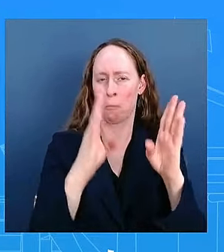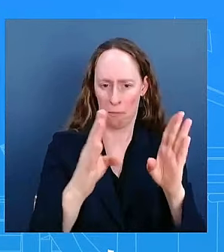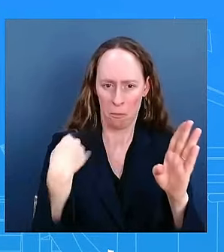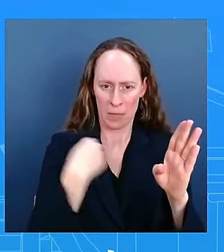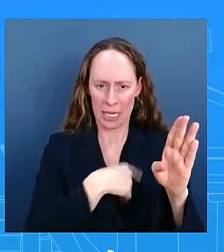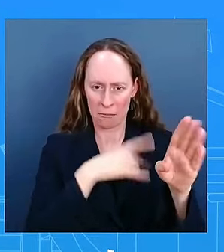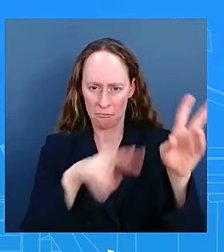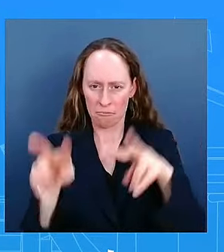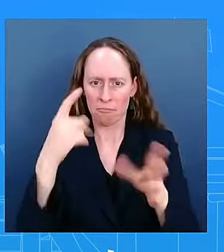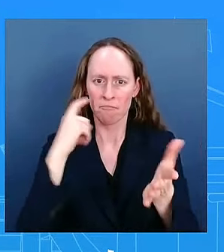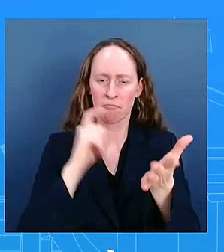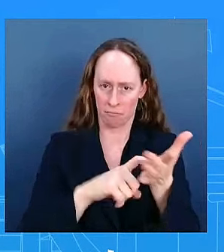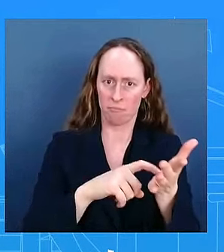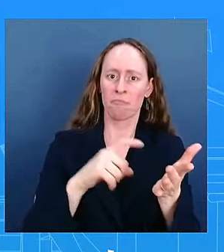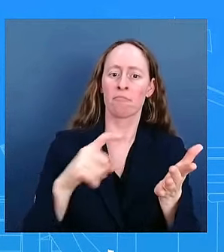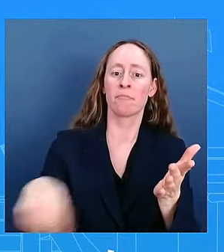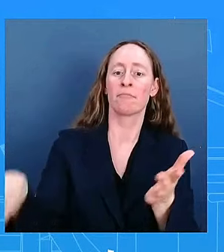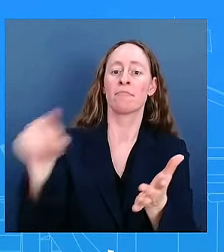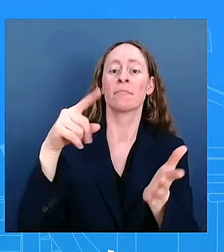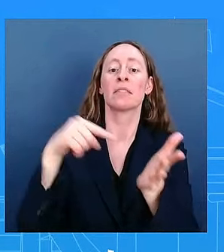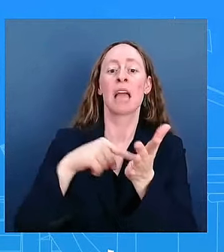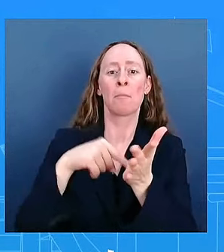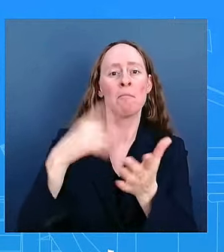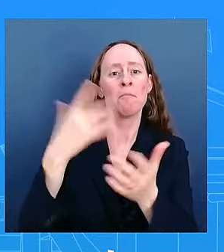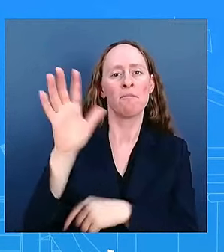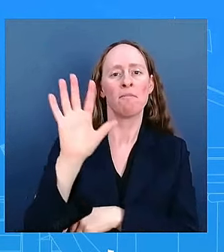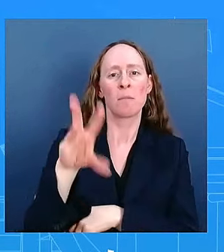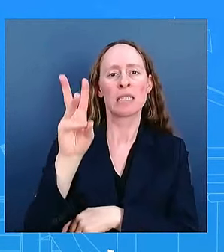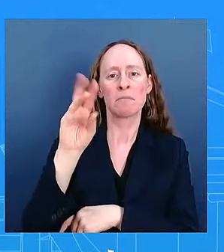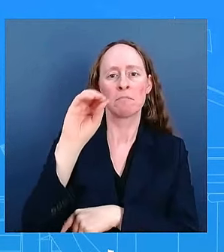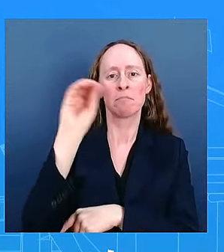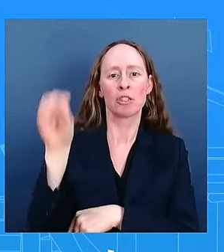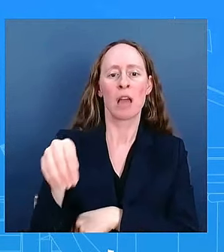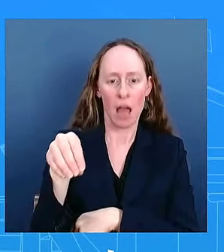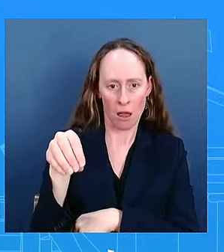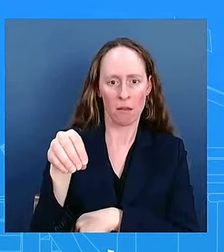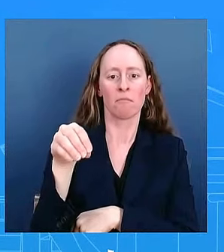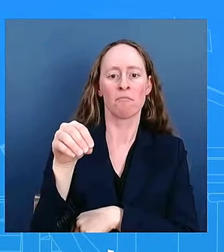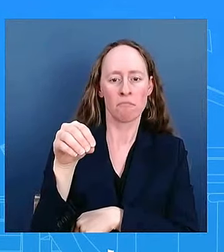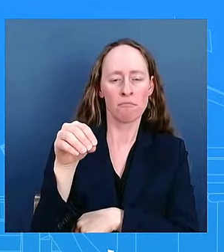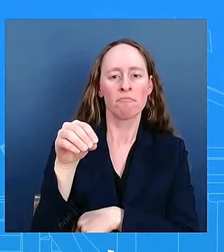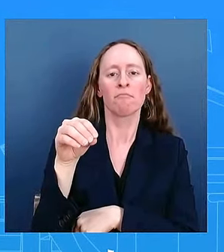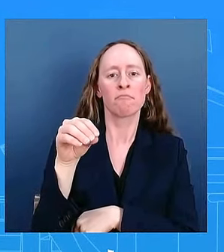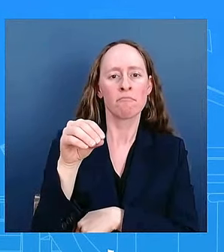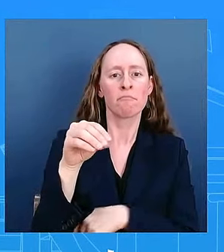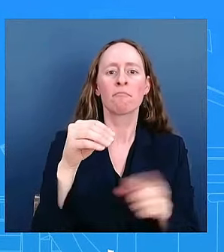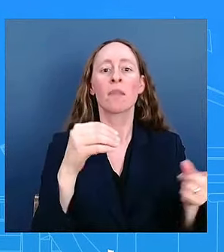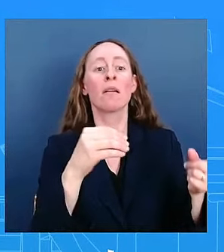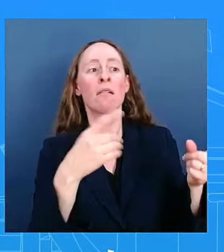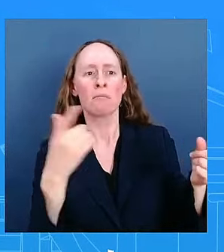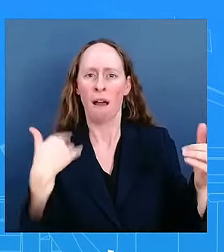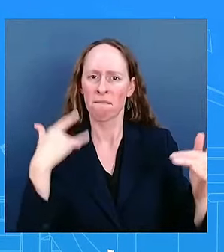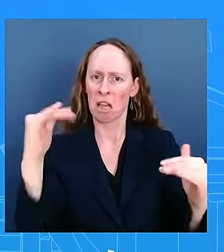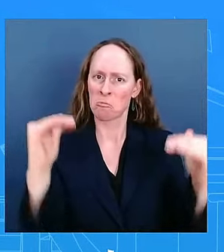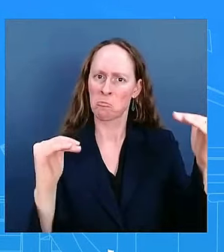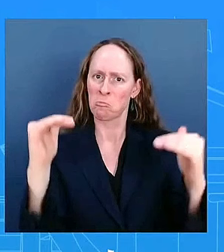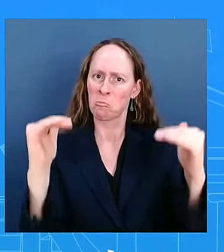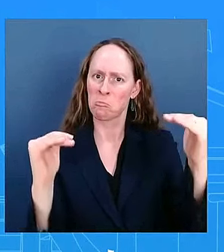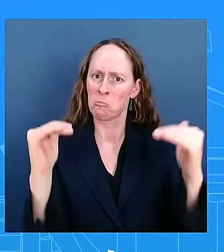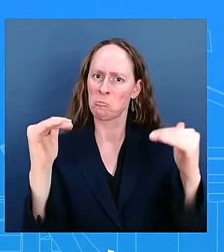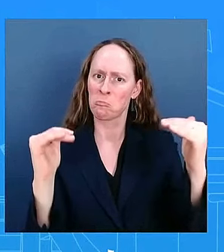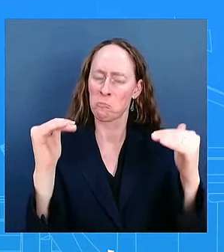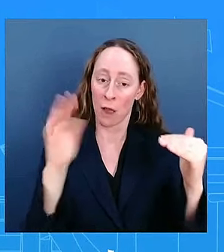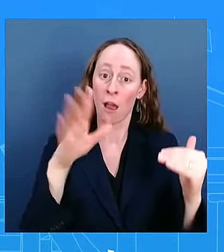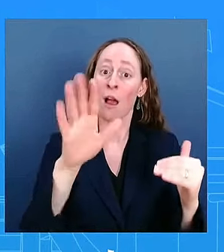personal income for consumers to service their debt in the quarter before the pandemic it was five point eight percent so it's